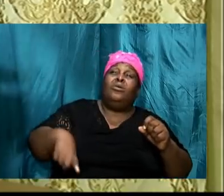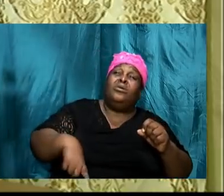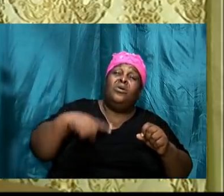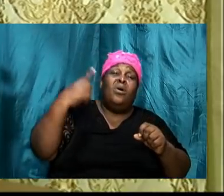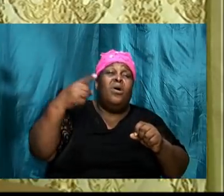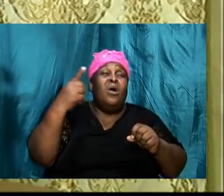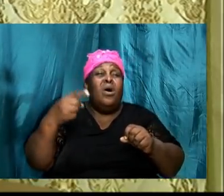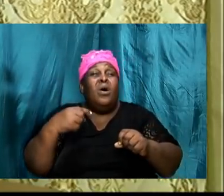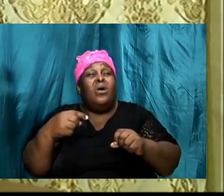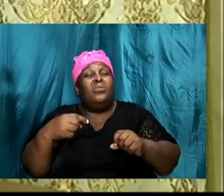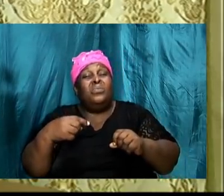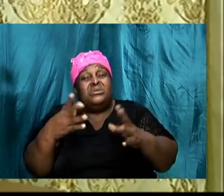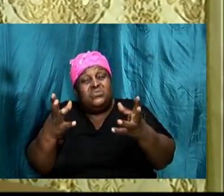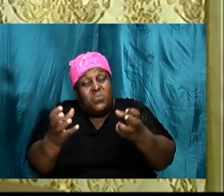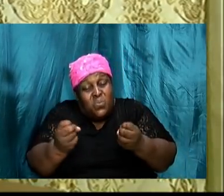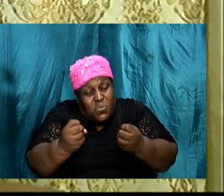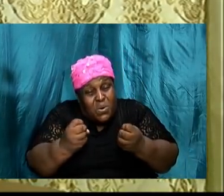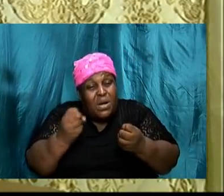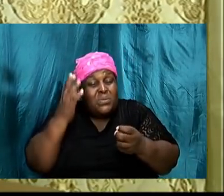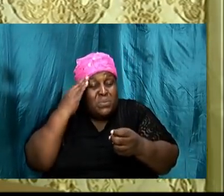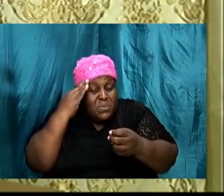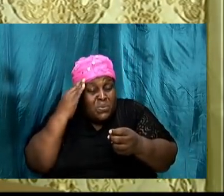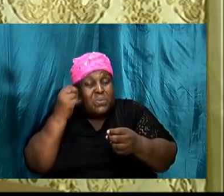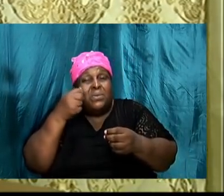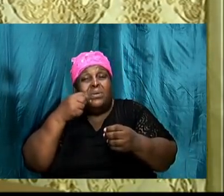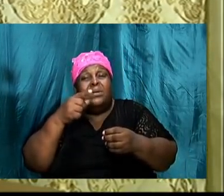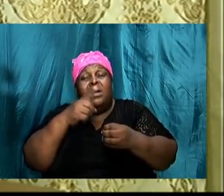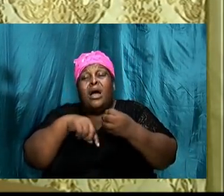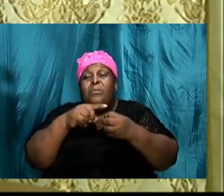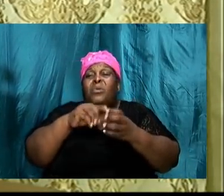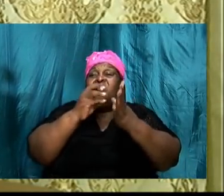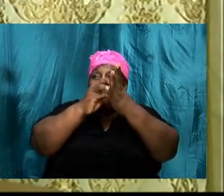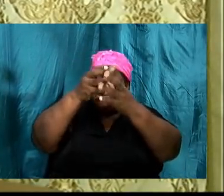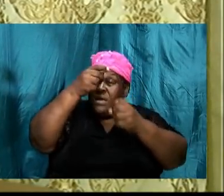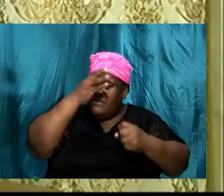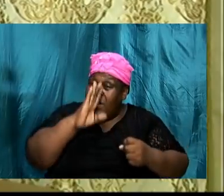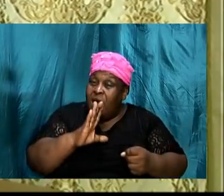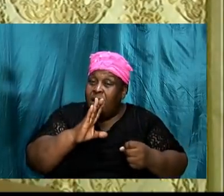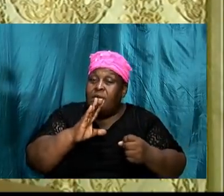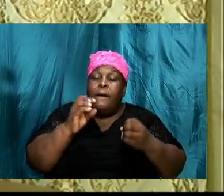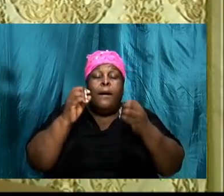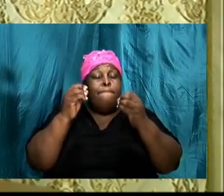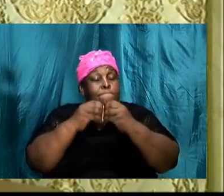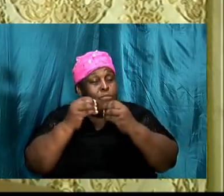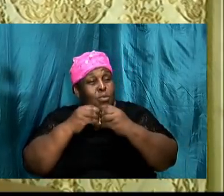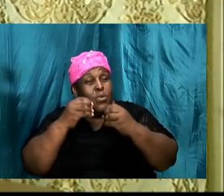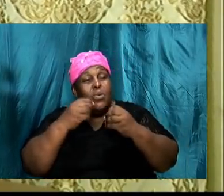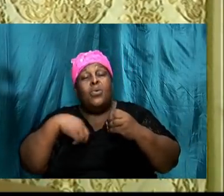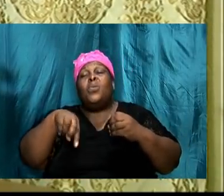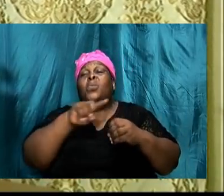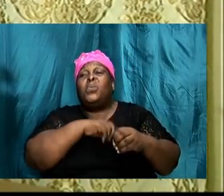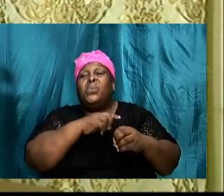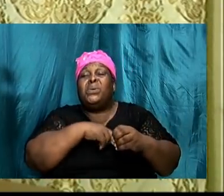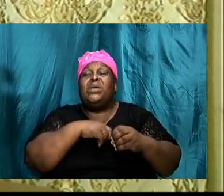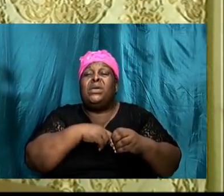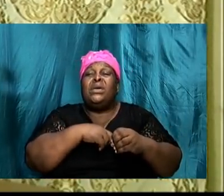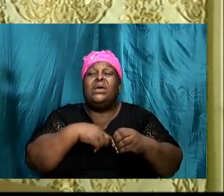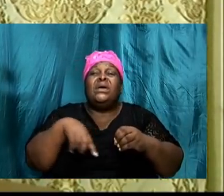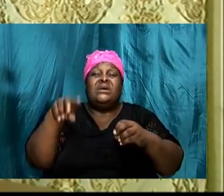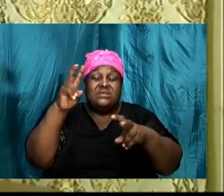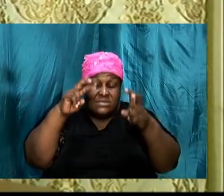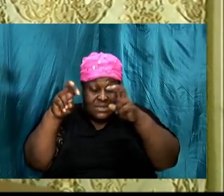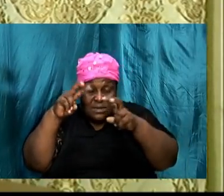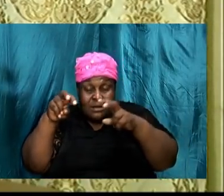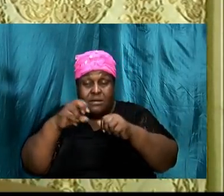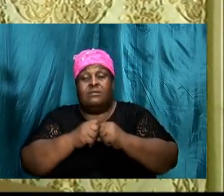will. The more we seek the direction from God in prayer and the more we desire to know his